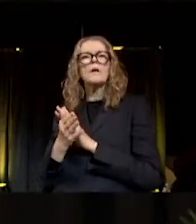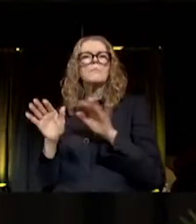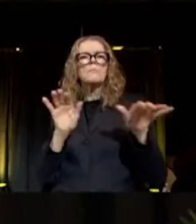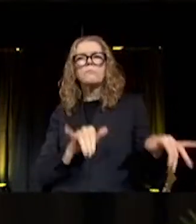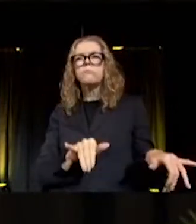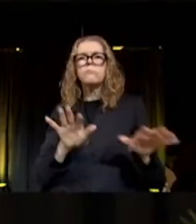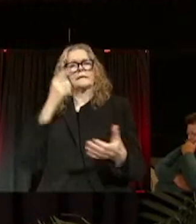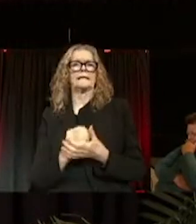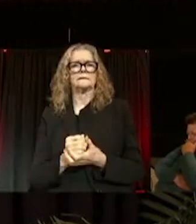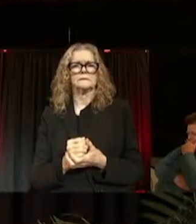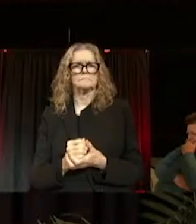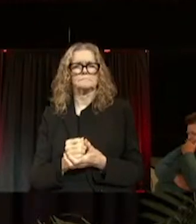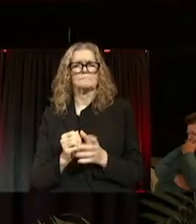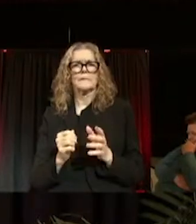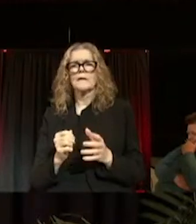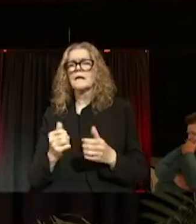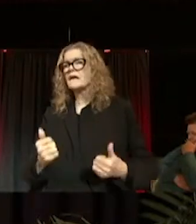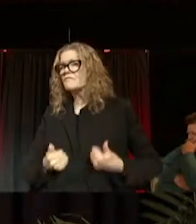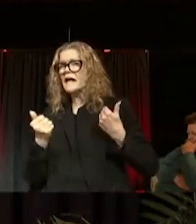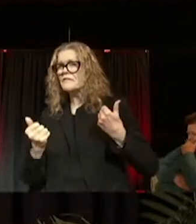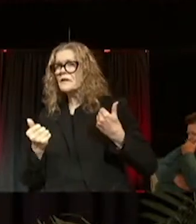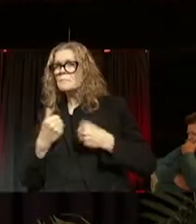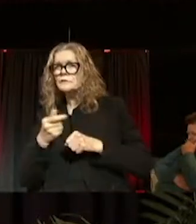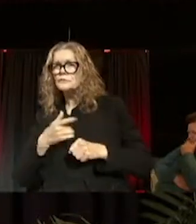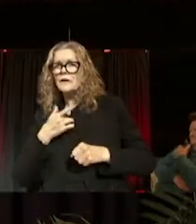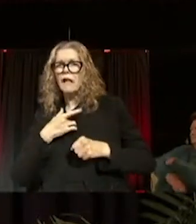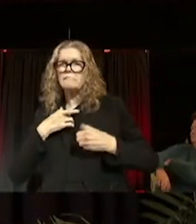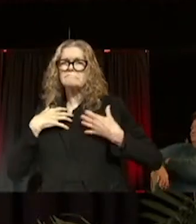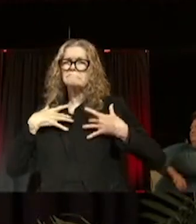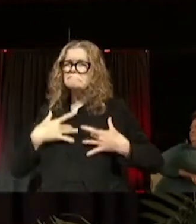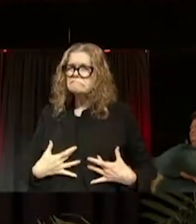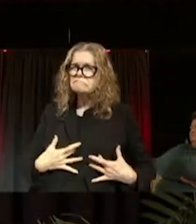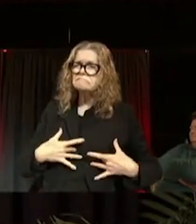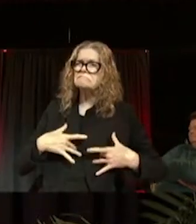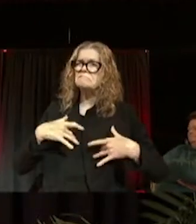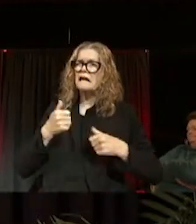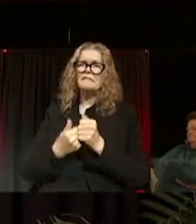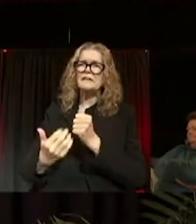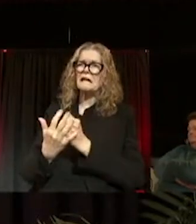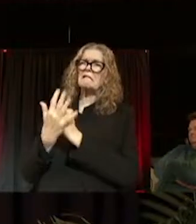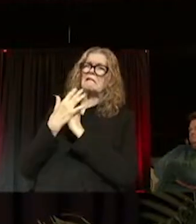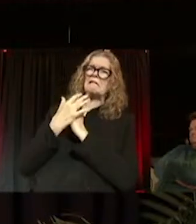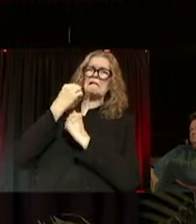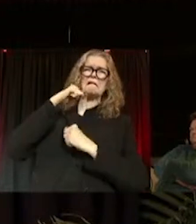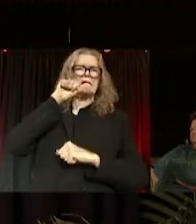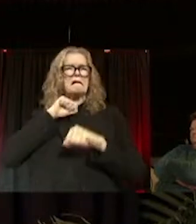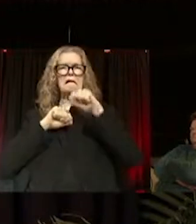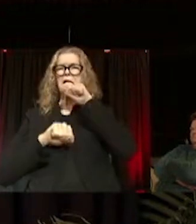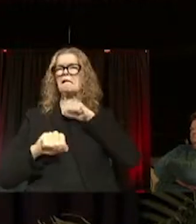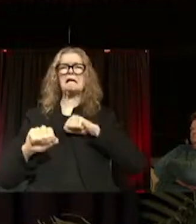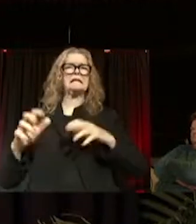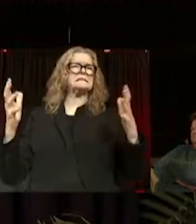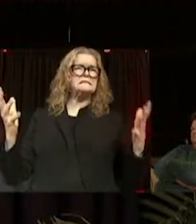one you are capable of living. When life gets you down, when everything seems against you, when you're just